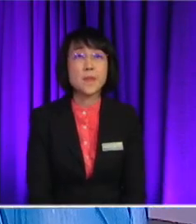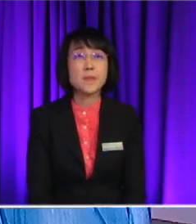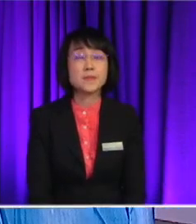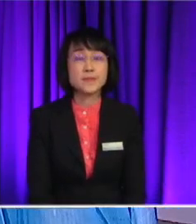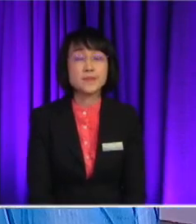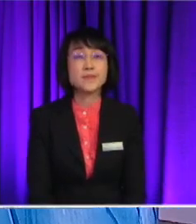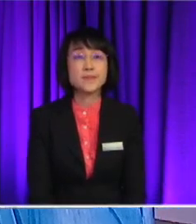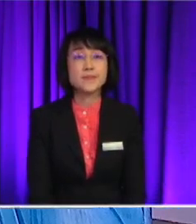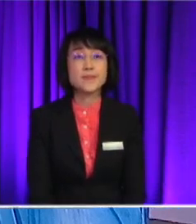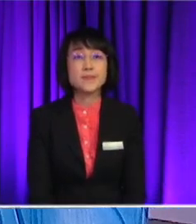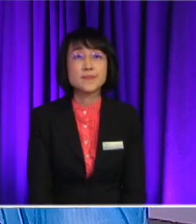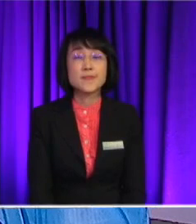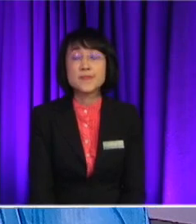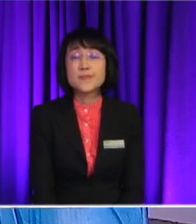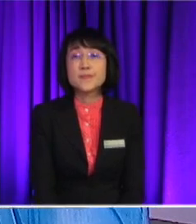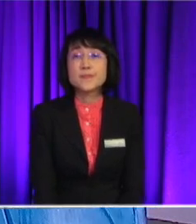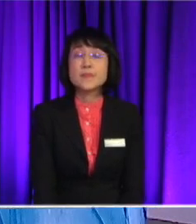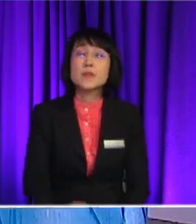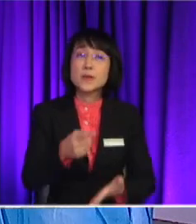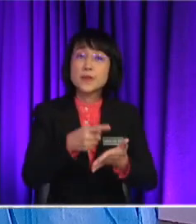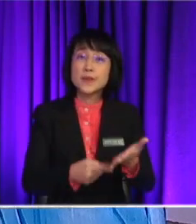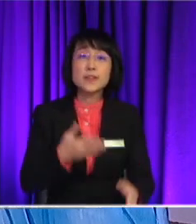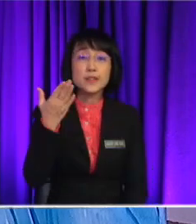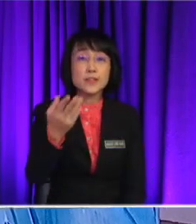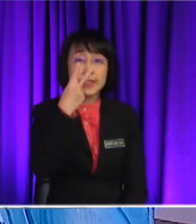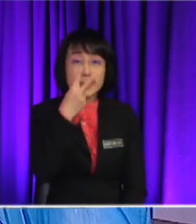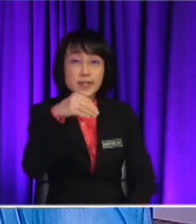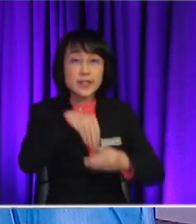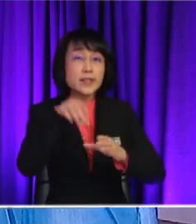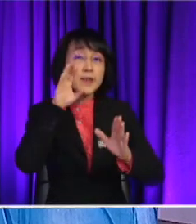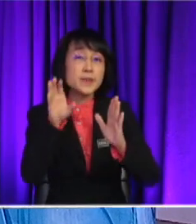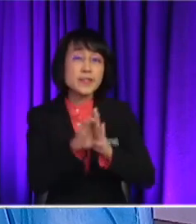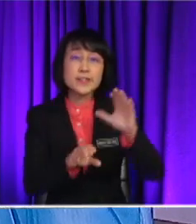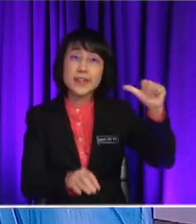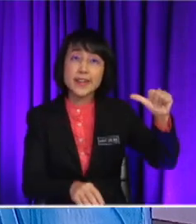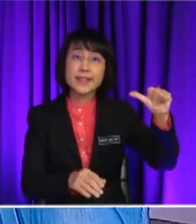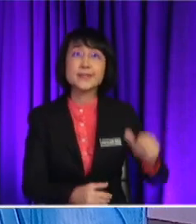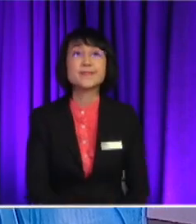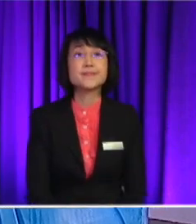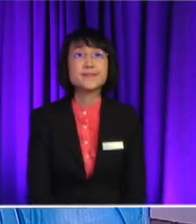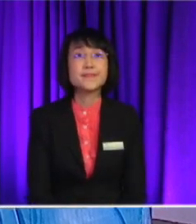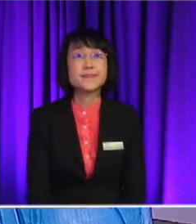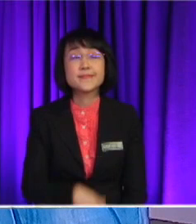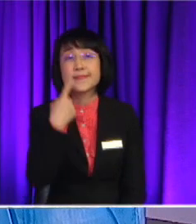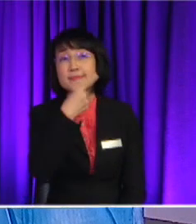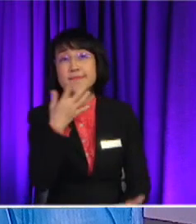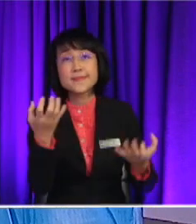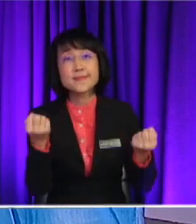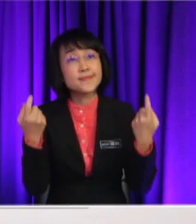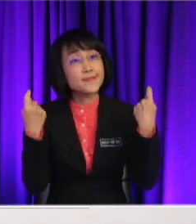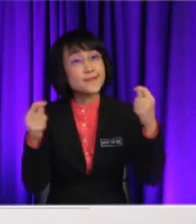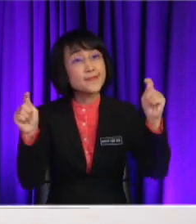who would like to talk about picture A What did you see in picture A? Just now, okay Anyone would like to try this?